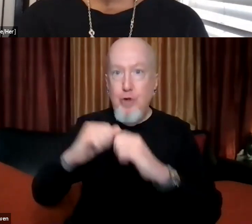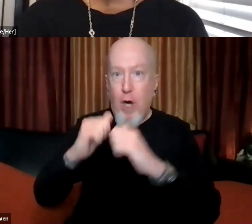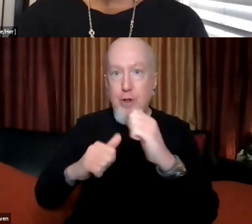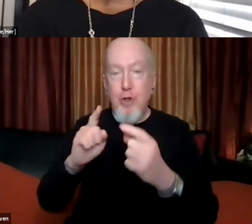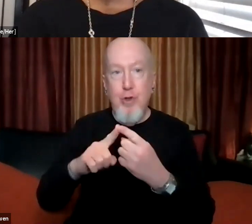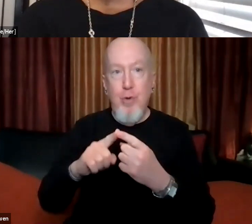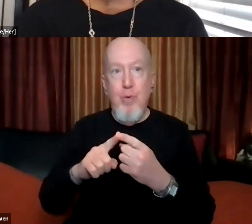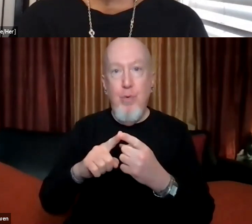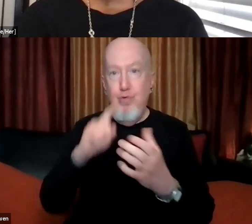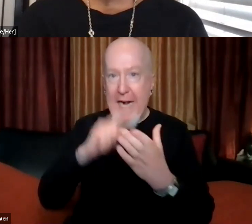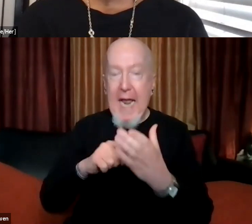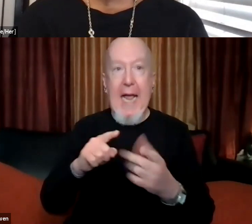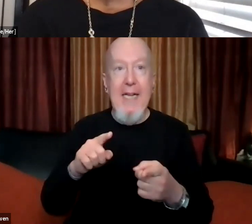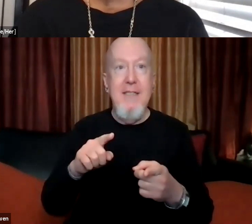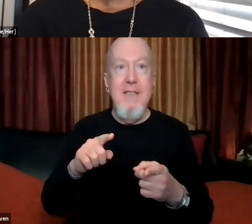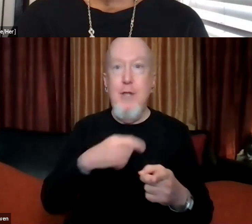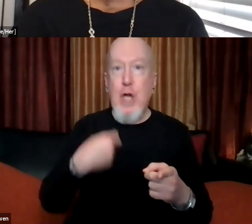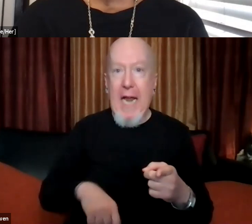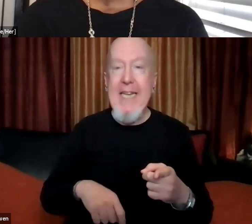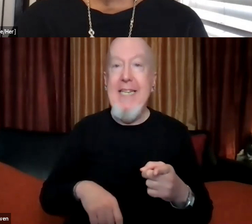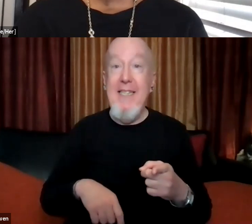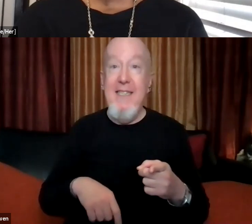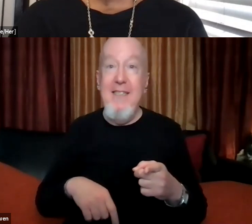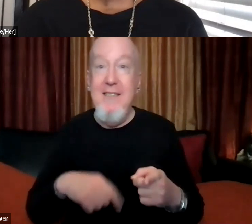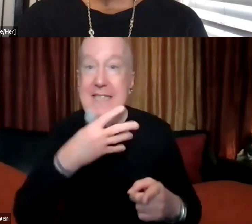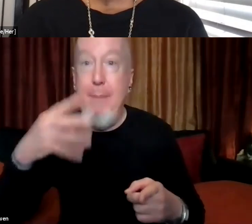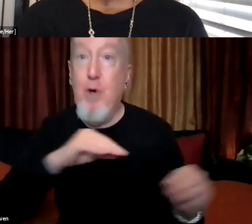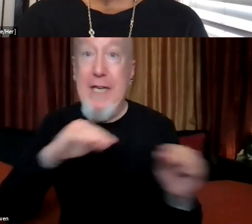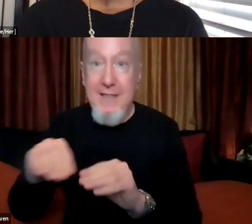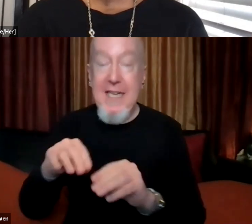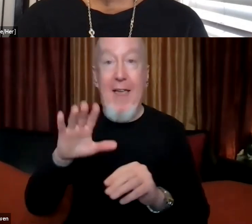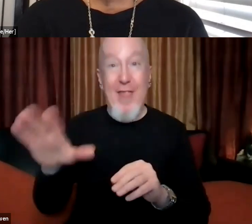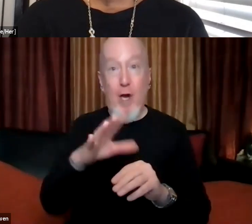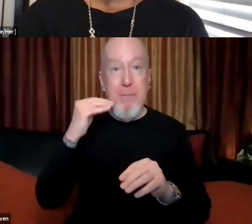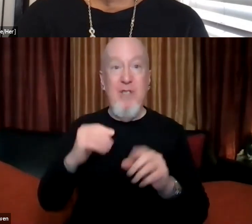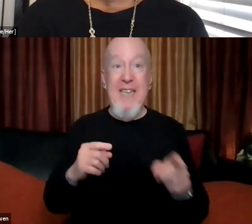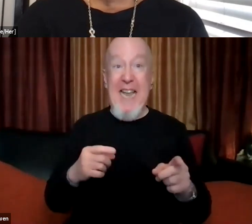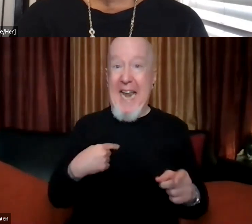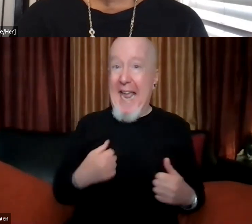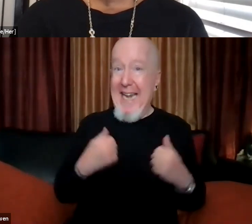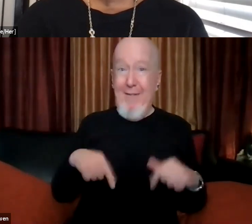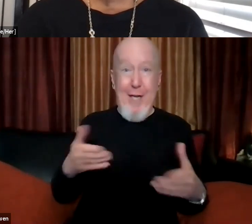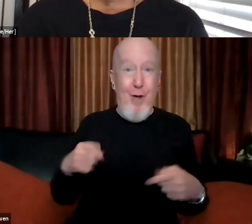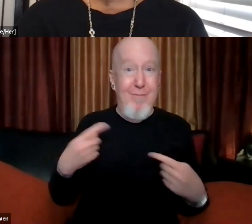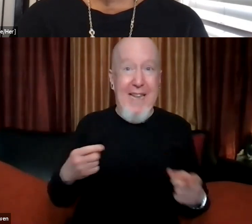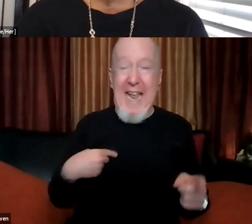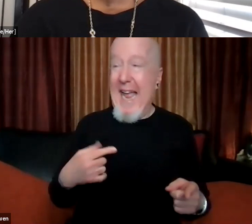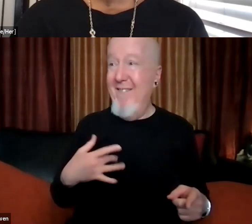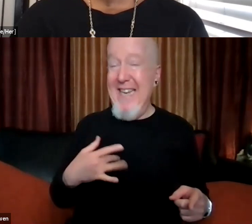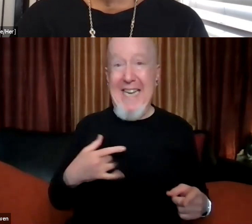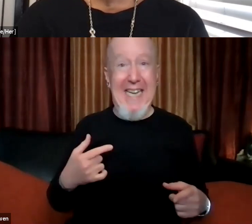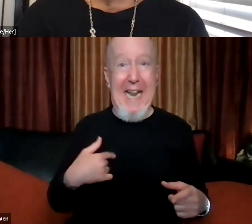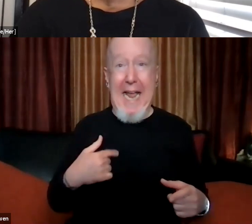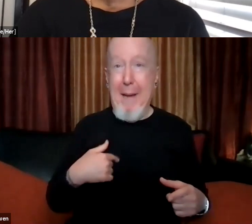despite having lived in Santa Cruz for over a decade, I still find myself, um, lacking. I feel like in my understanding of the history of this place.